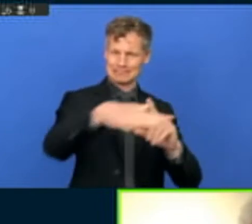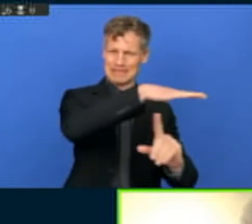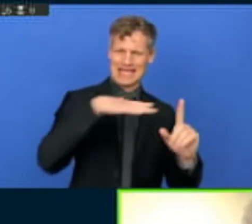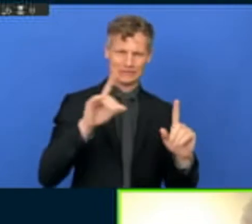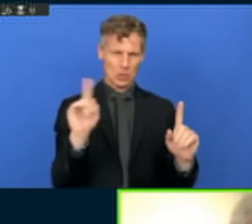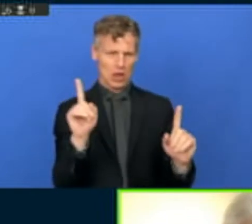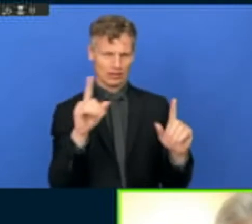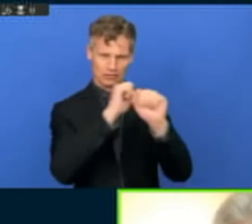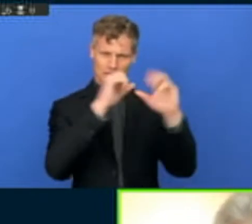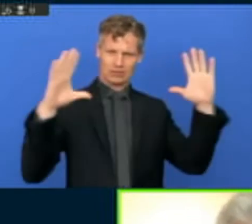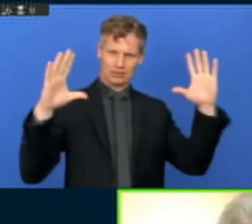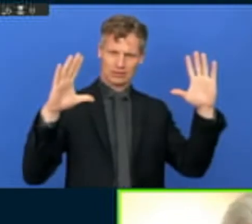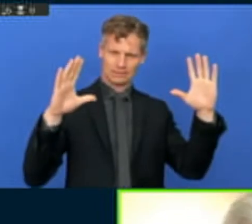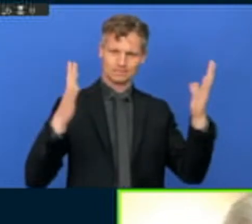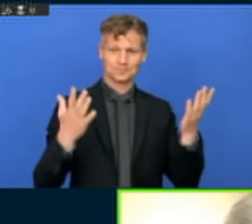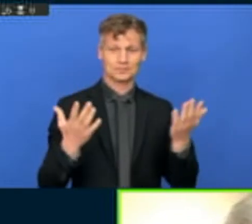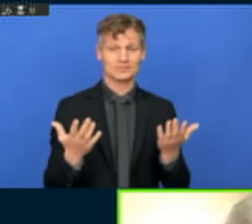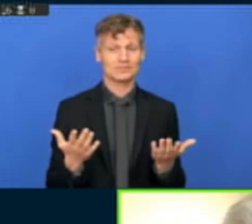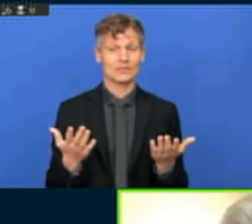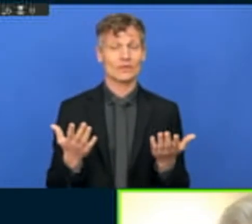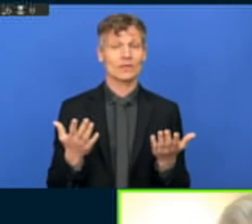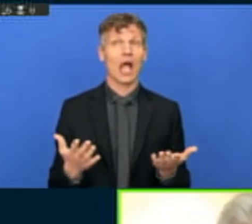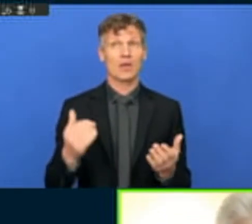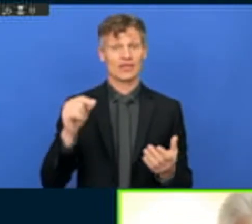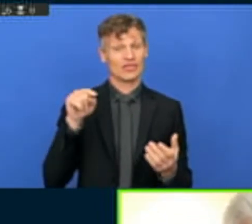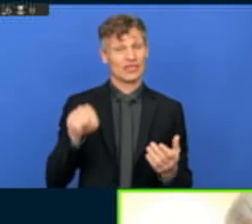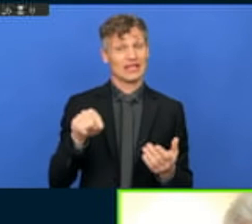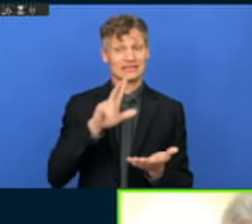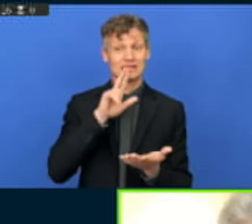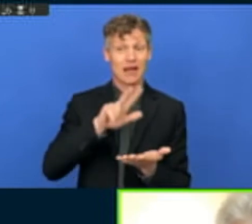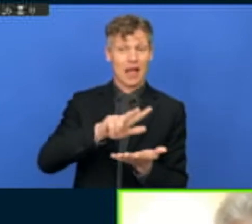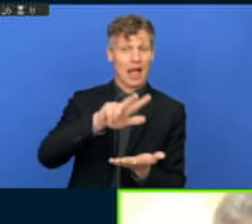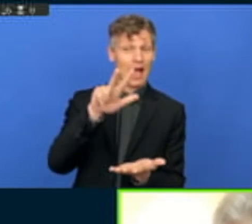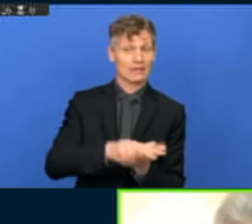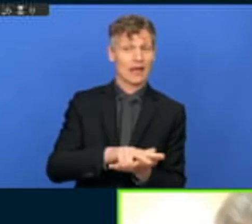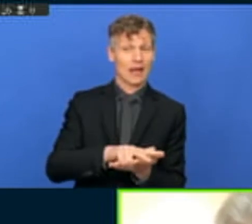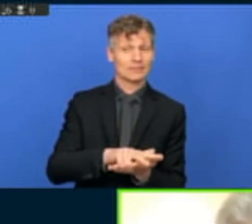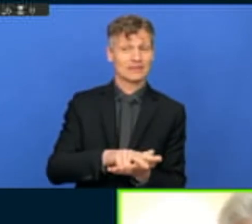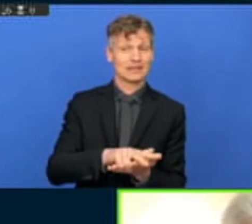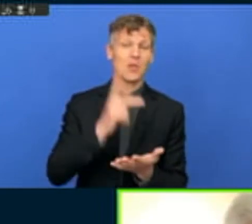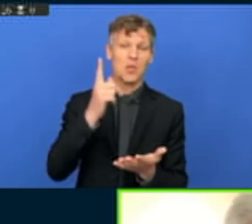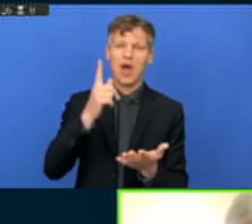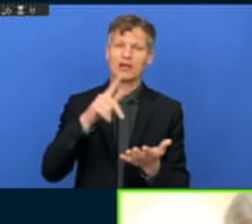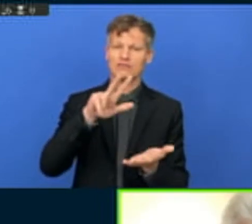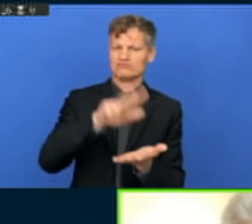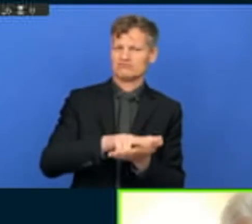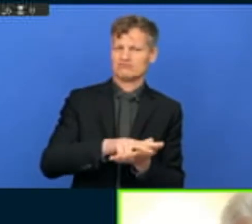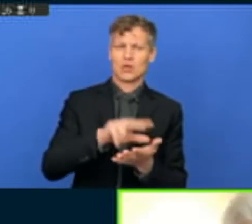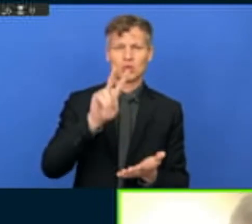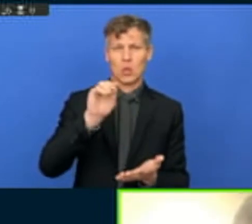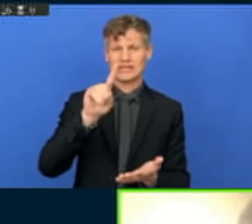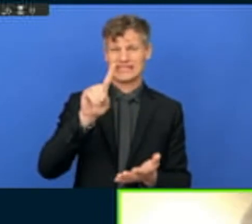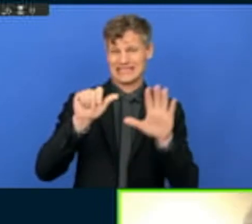six years in its existence and provides a number of recommendations on how to develop